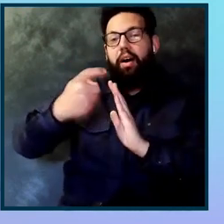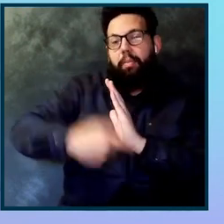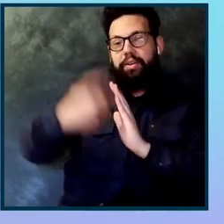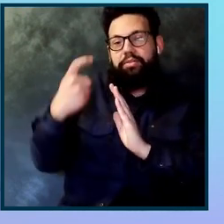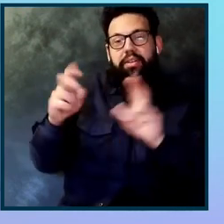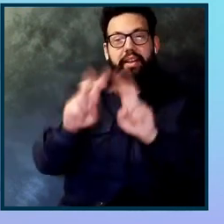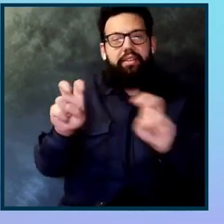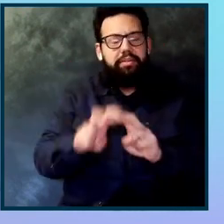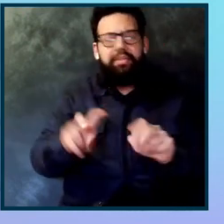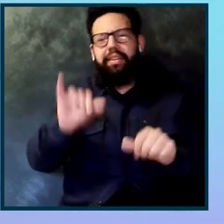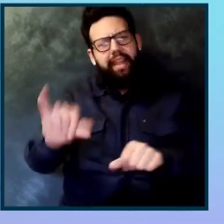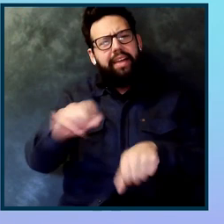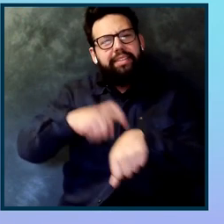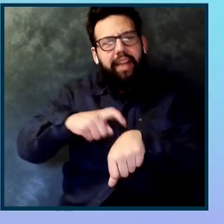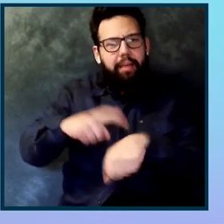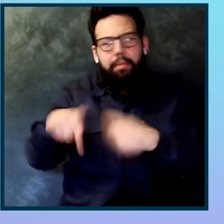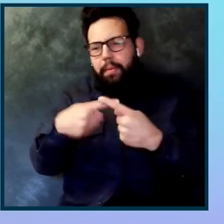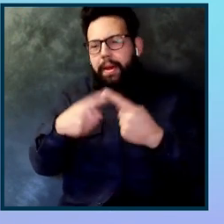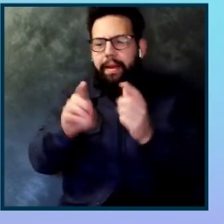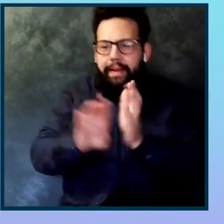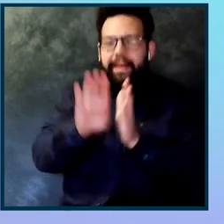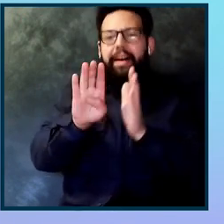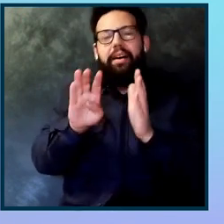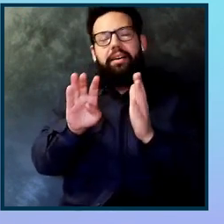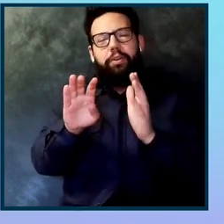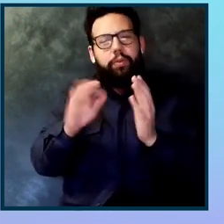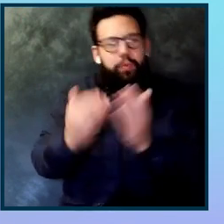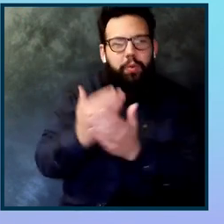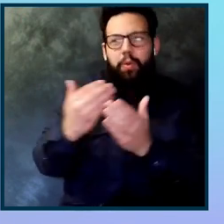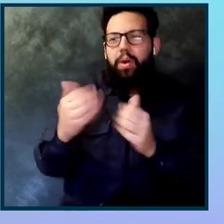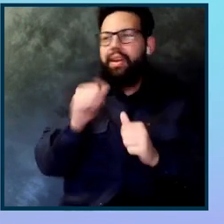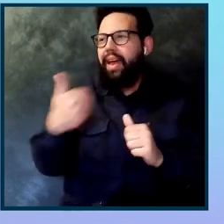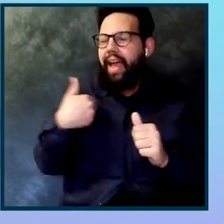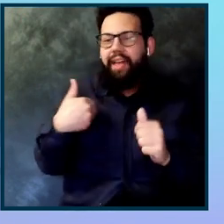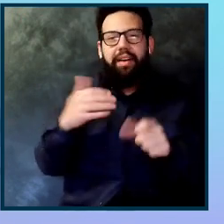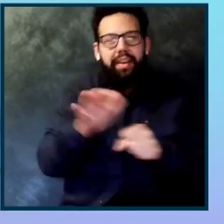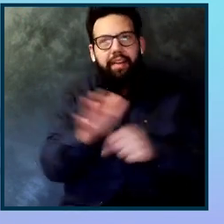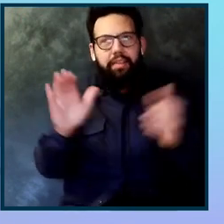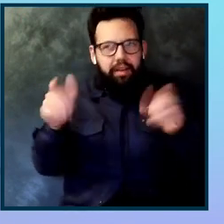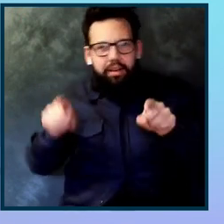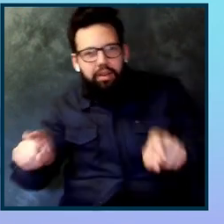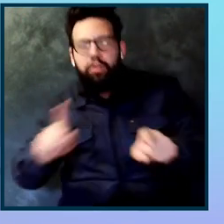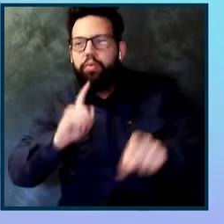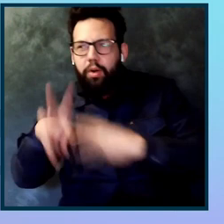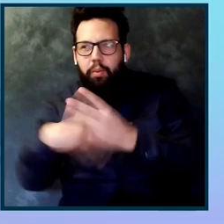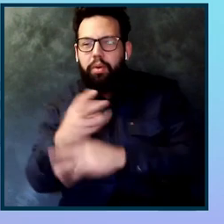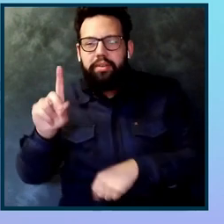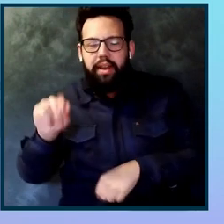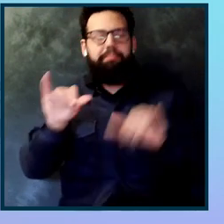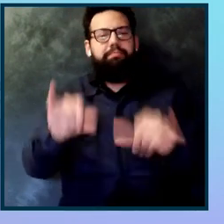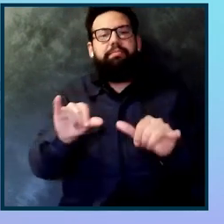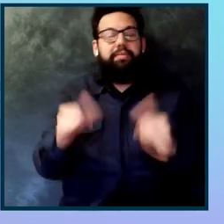technology was new, and we did not yet have enough real-world data to back up our assertion. That has now changed, and we've